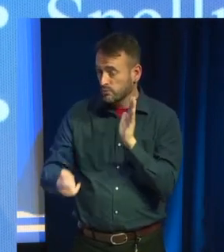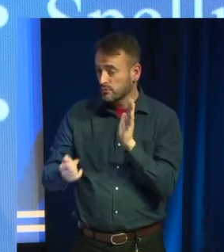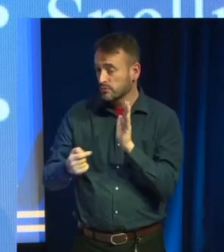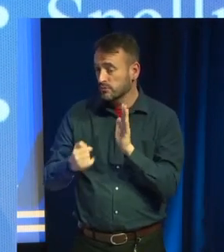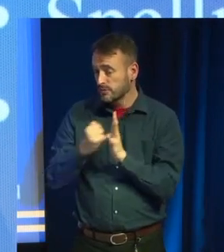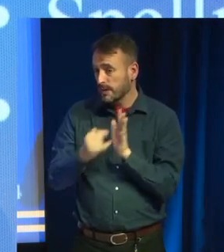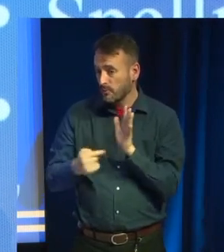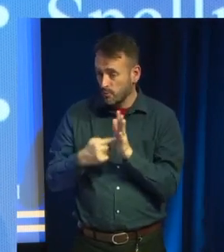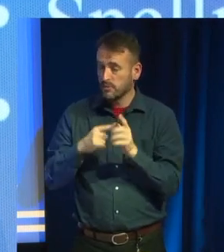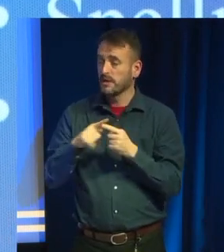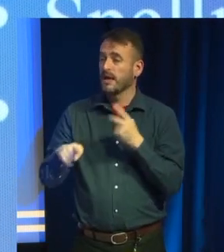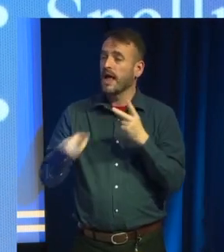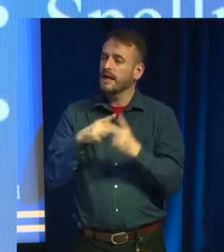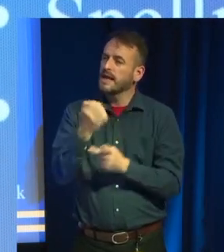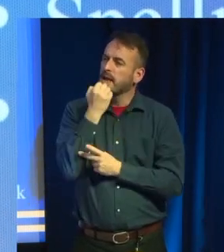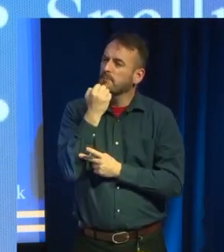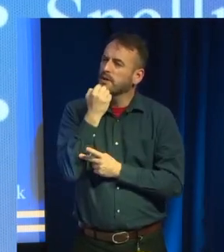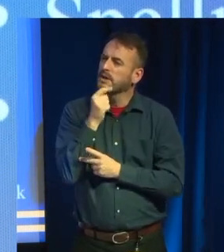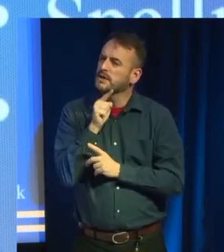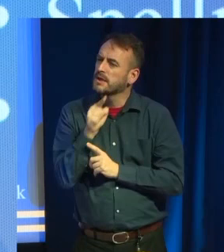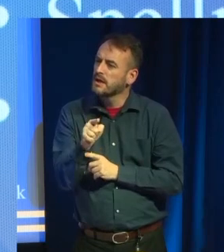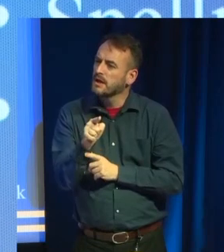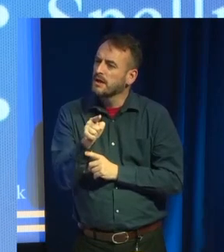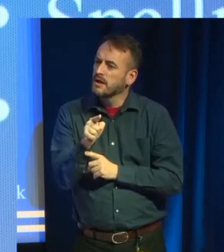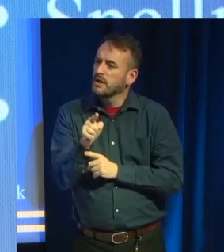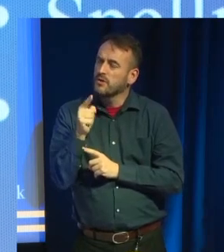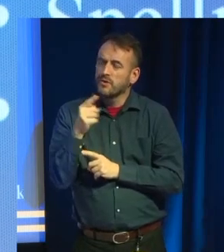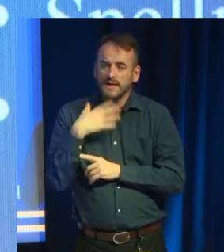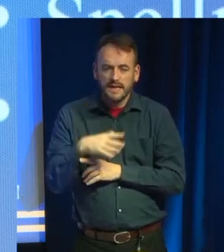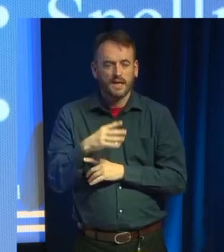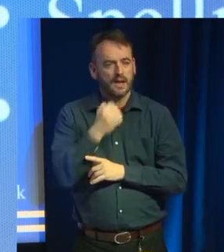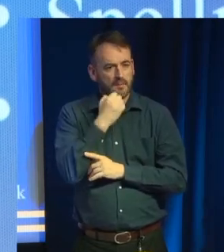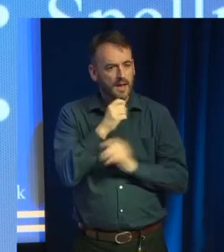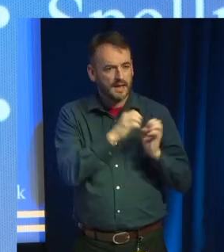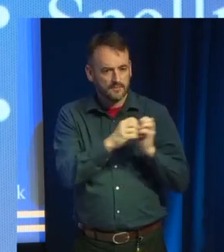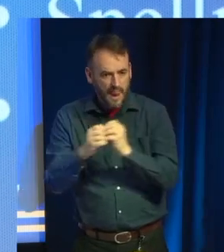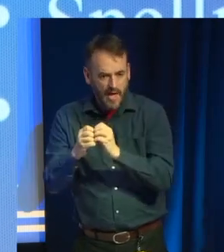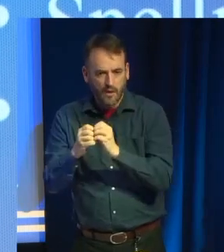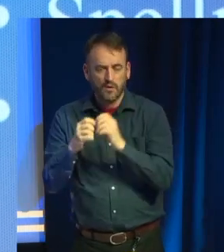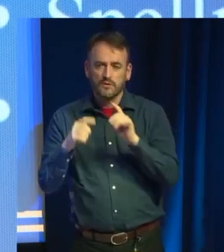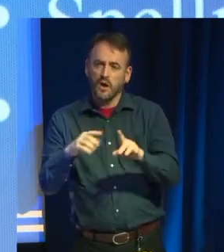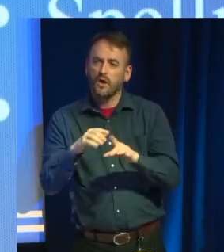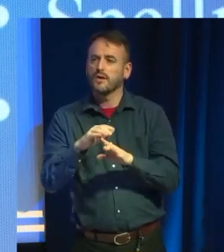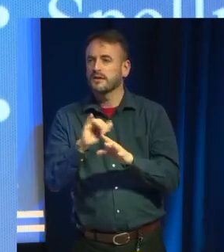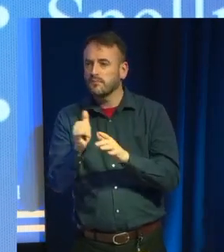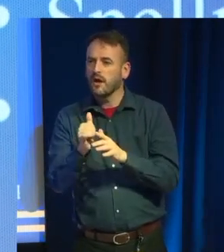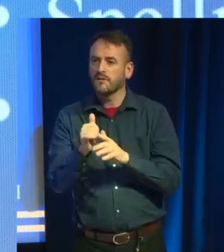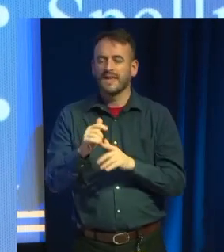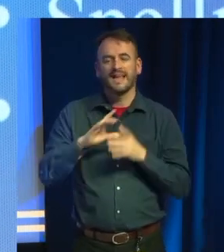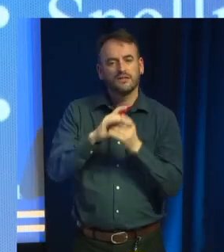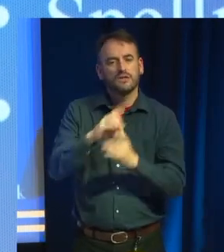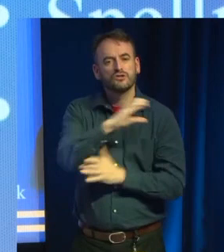Style suggests that you spell out some numbers as one, two, three, and other numbers you read out as 123. So, you've got to code all these rules in,